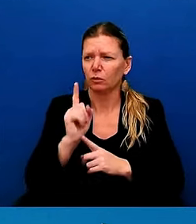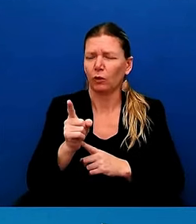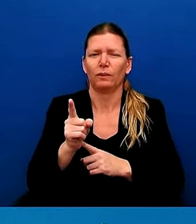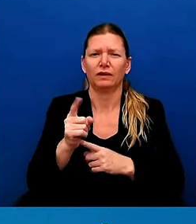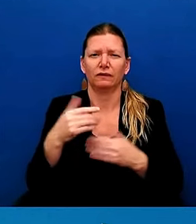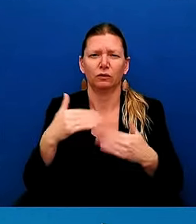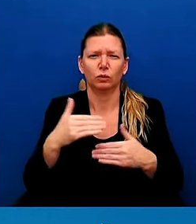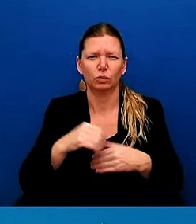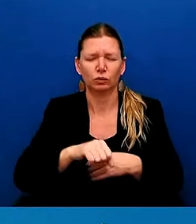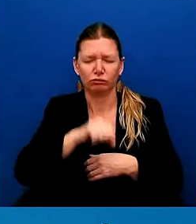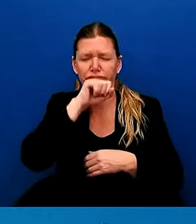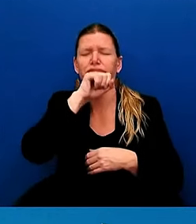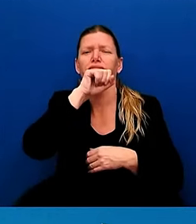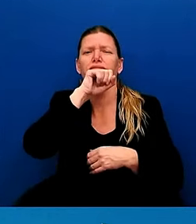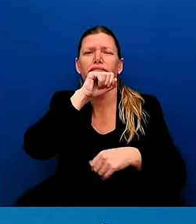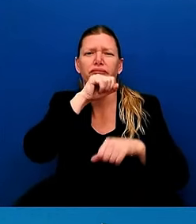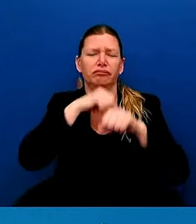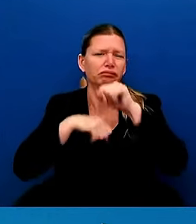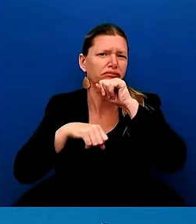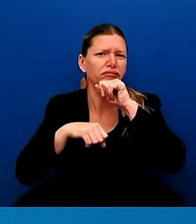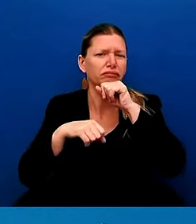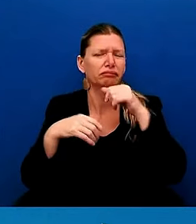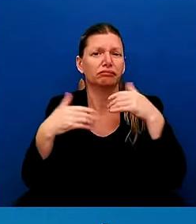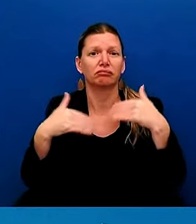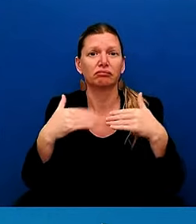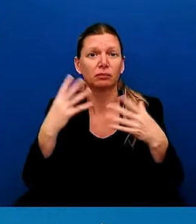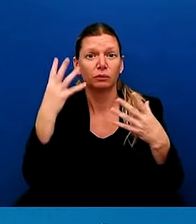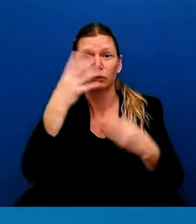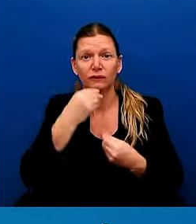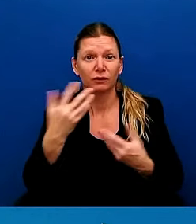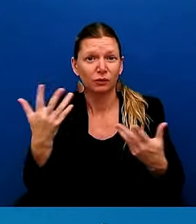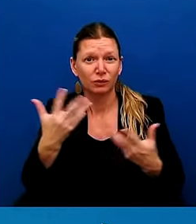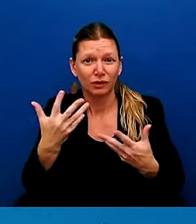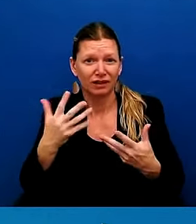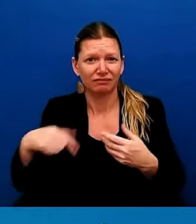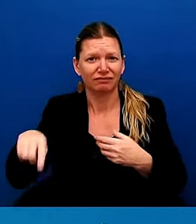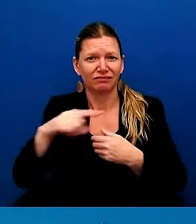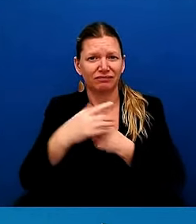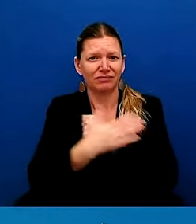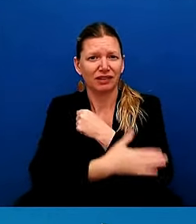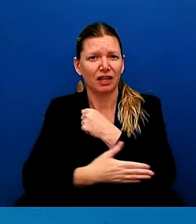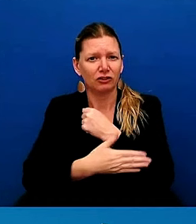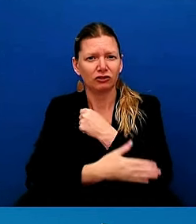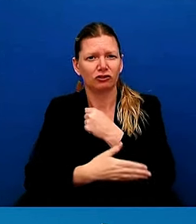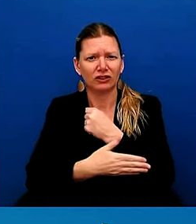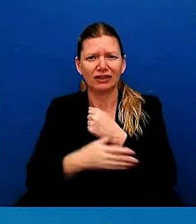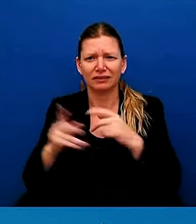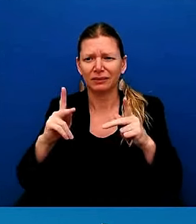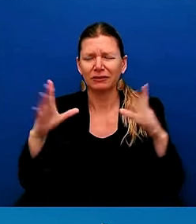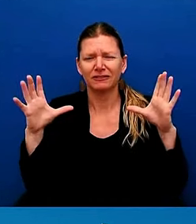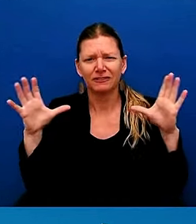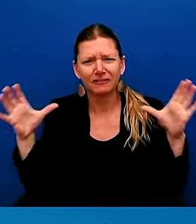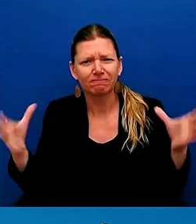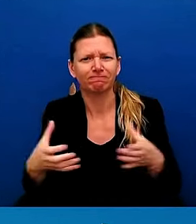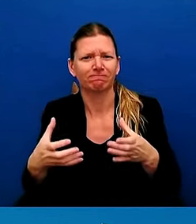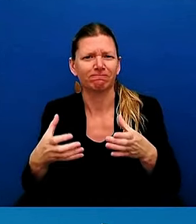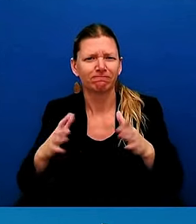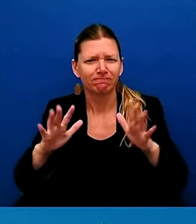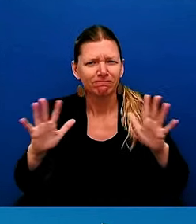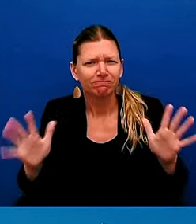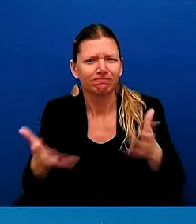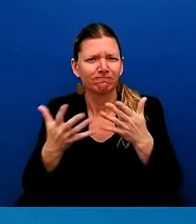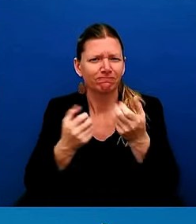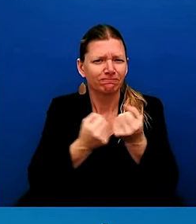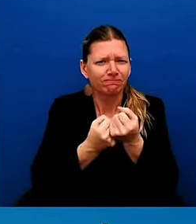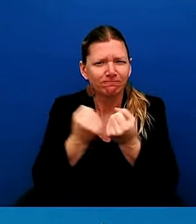as a country is people really rally together and show the best of who they are in moments of crisis. And we've seen that throughout the region